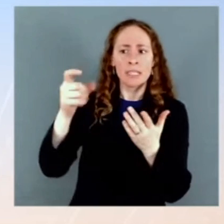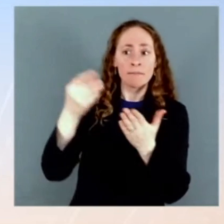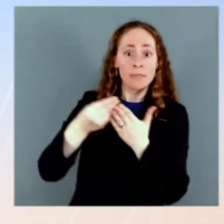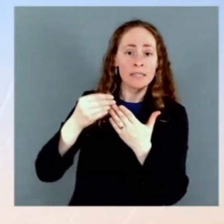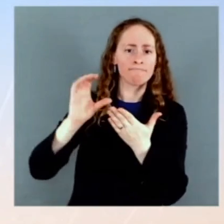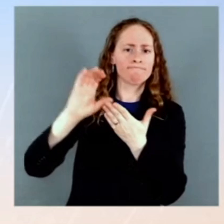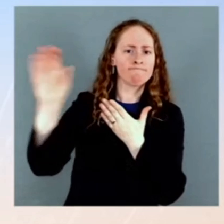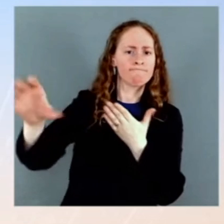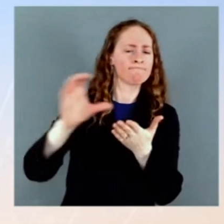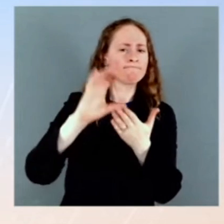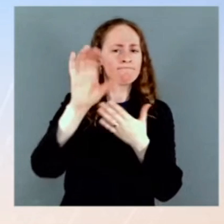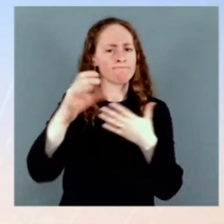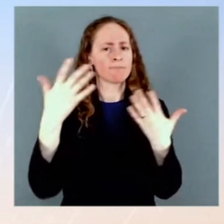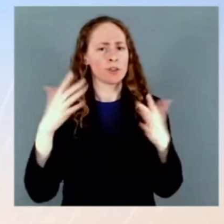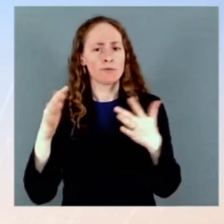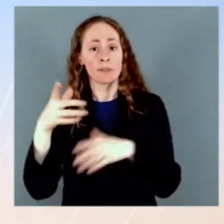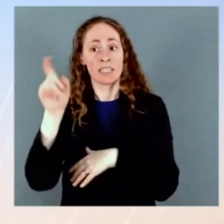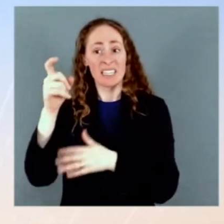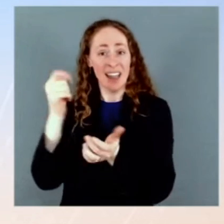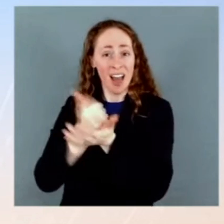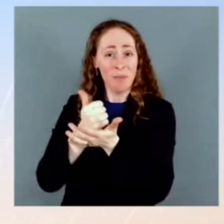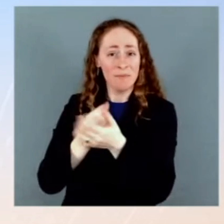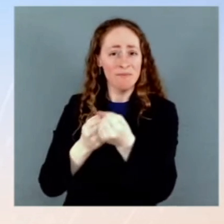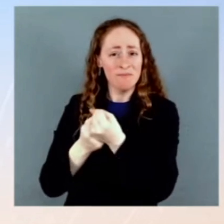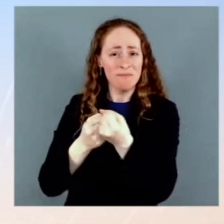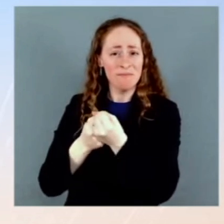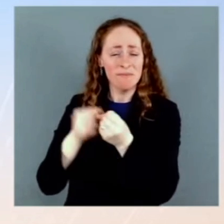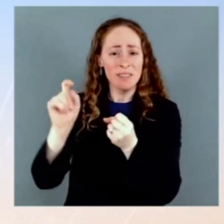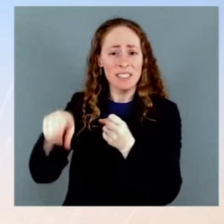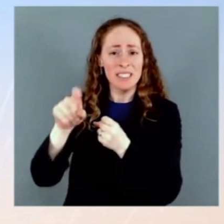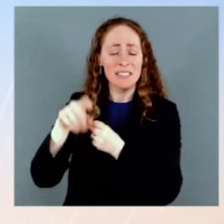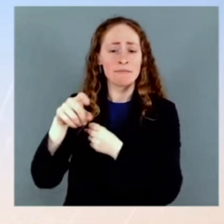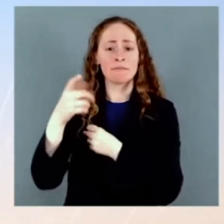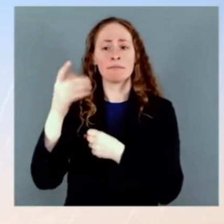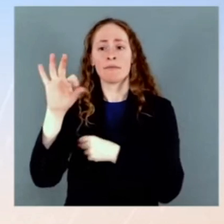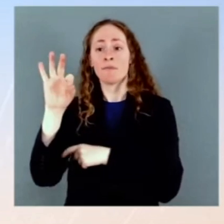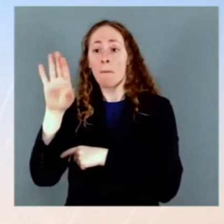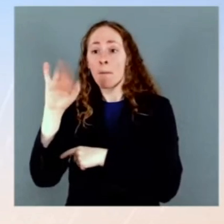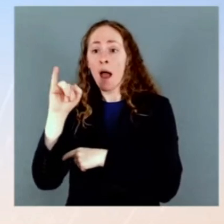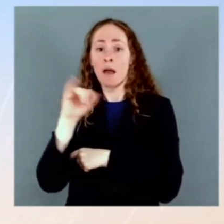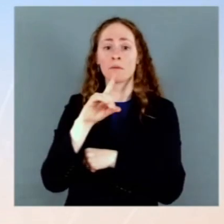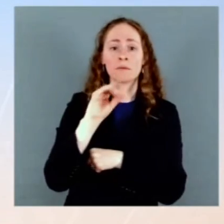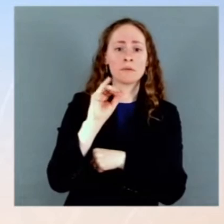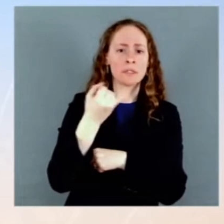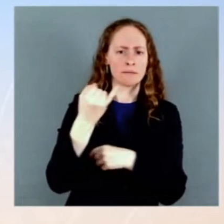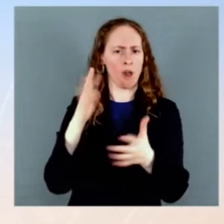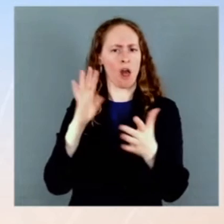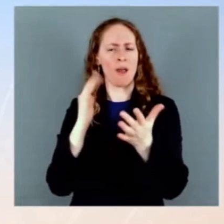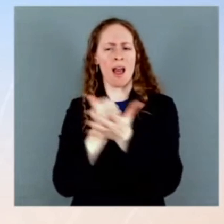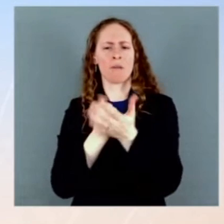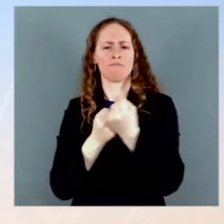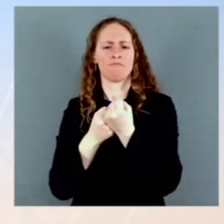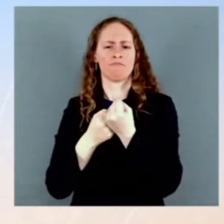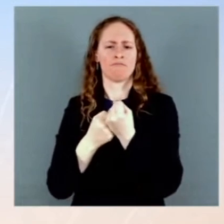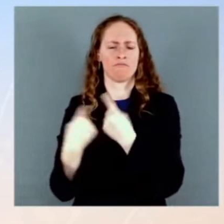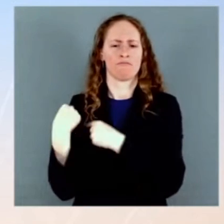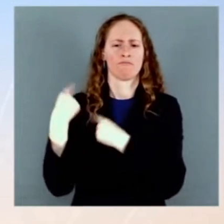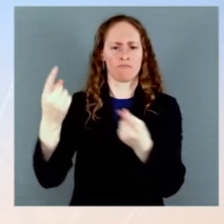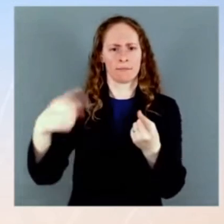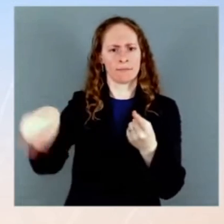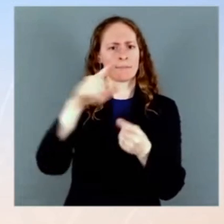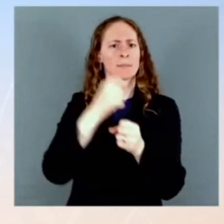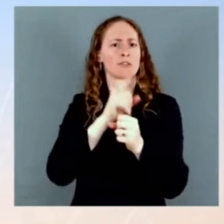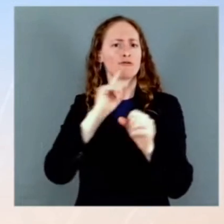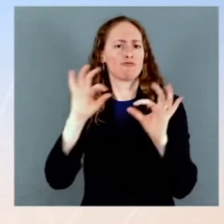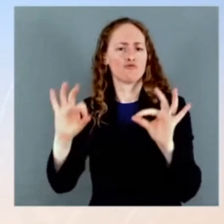doing what we can to make sure the funding is out there to the communities that need it the most. But I guess, what good does it do if you're going to give police departments extra